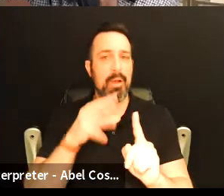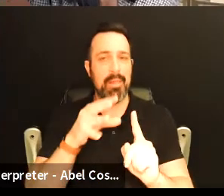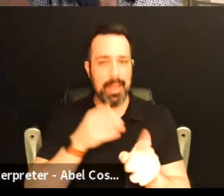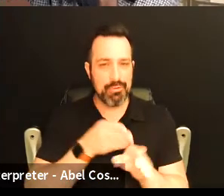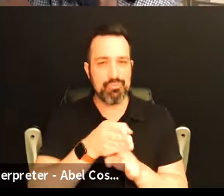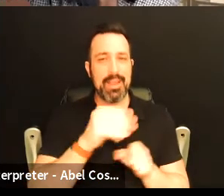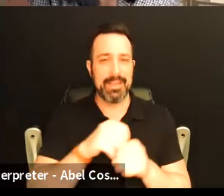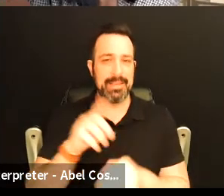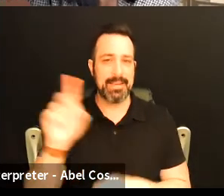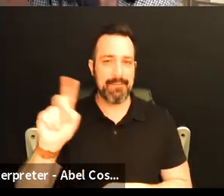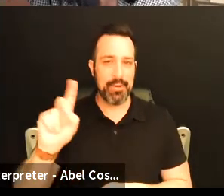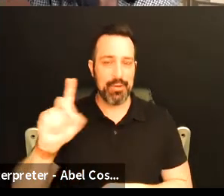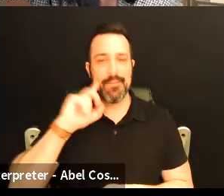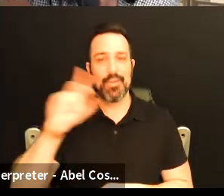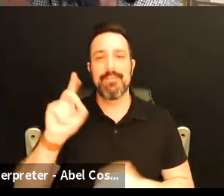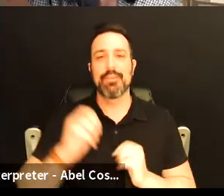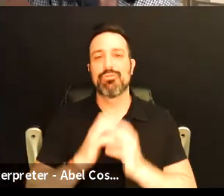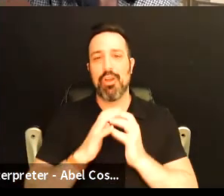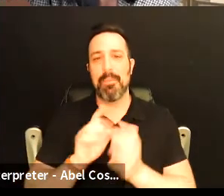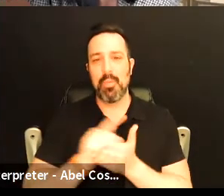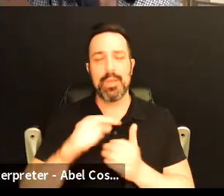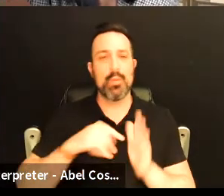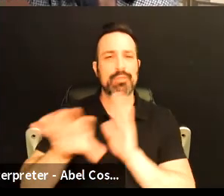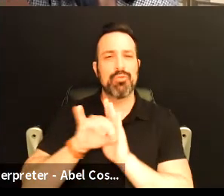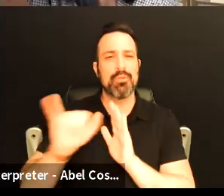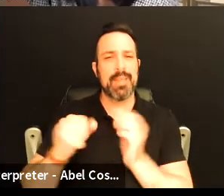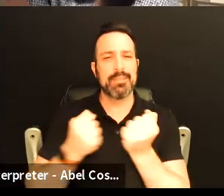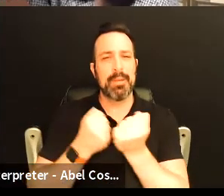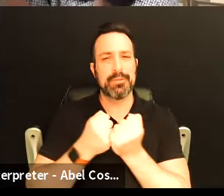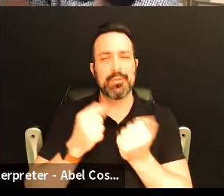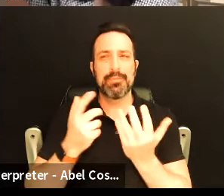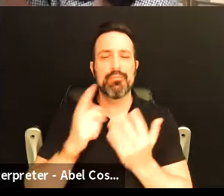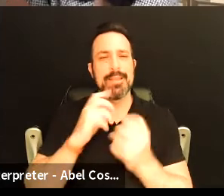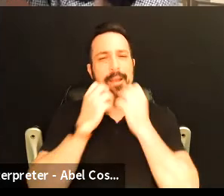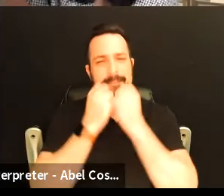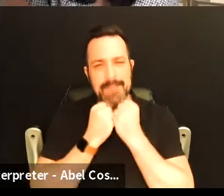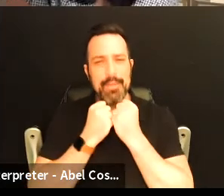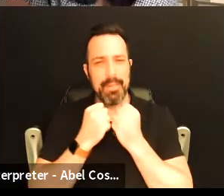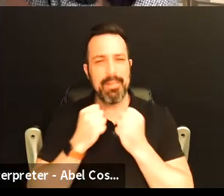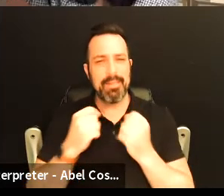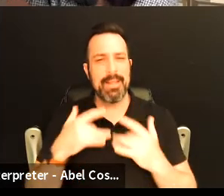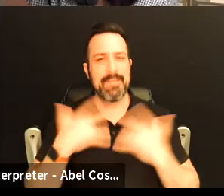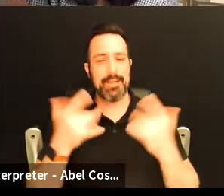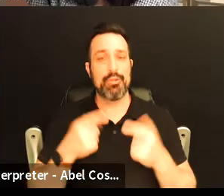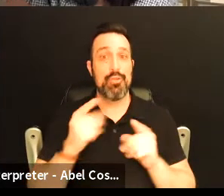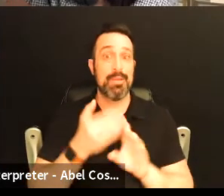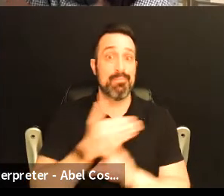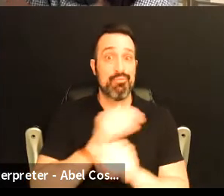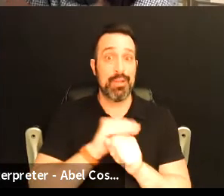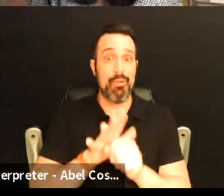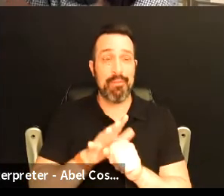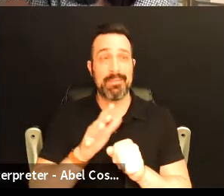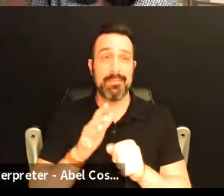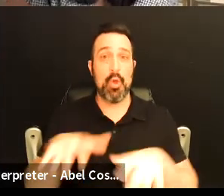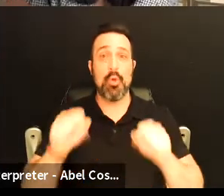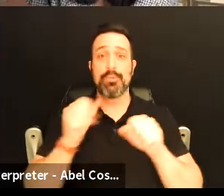Denver for Denver Startup Week and we chose to sponsor this incredibly valuable event which during pre-COVID times hosted over